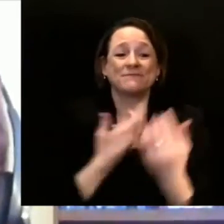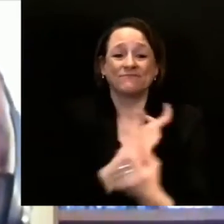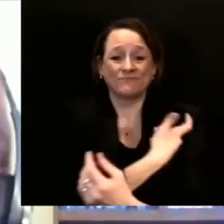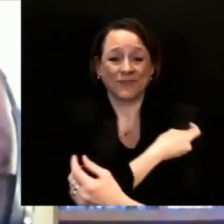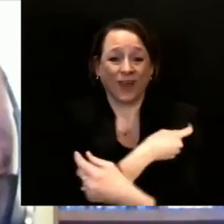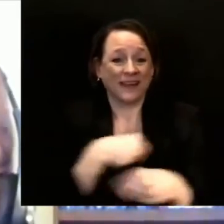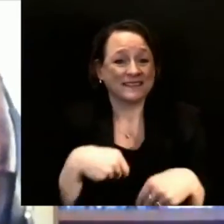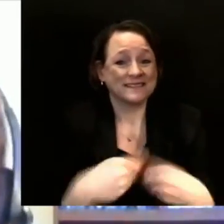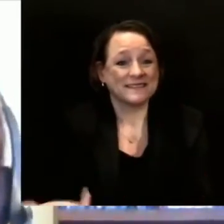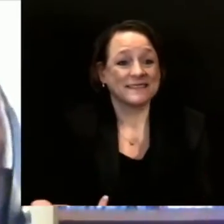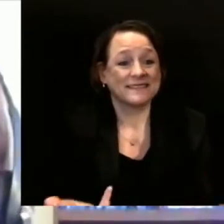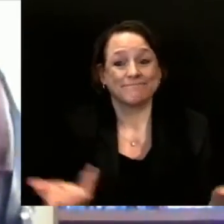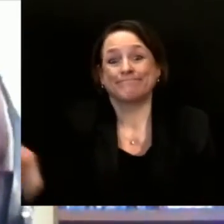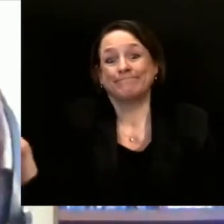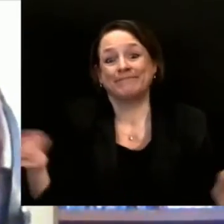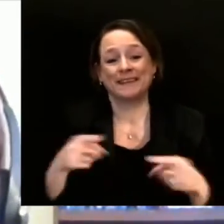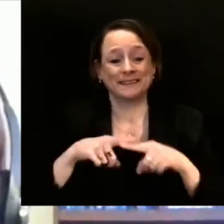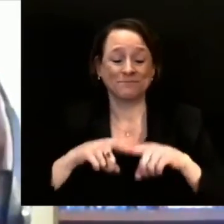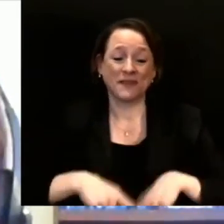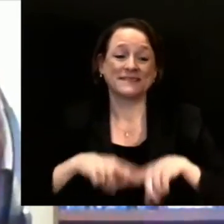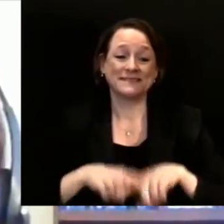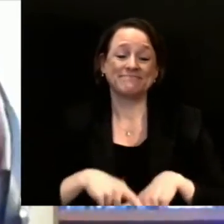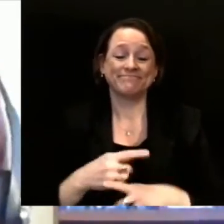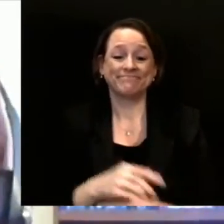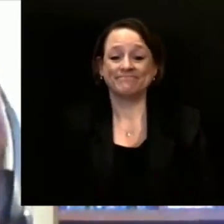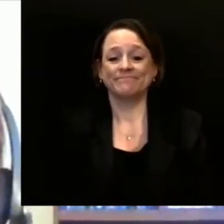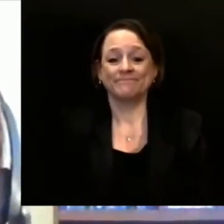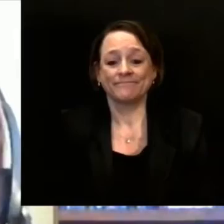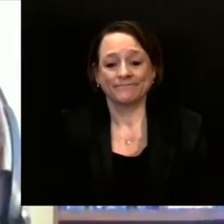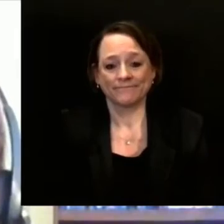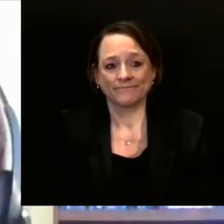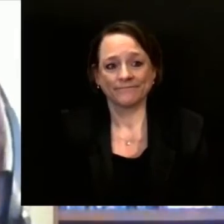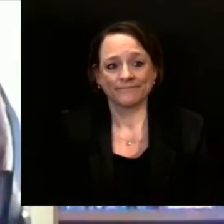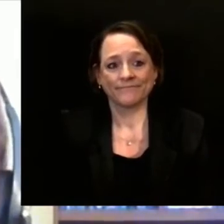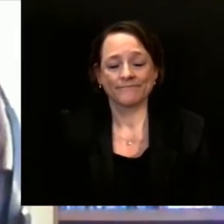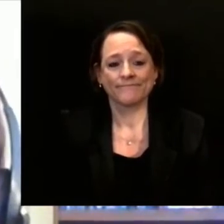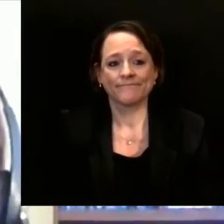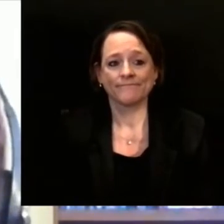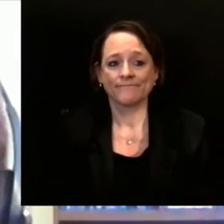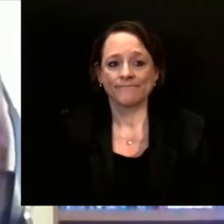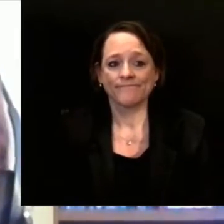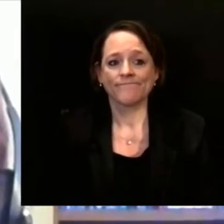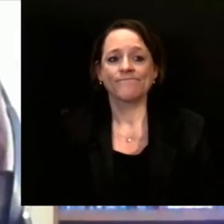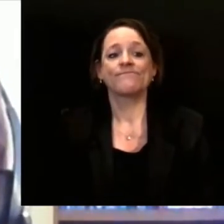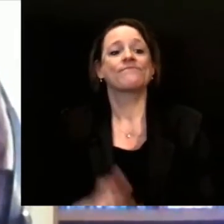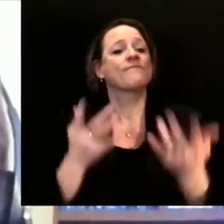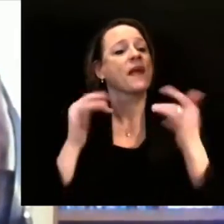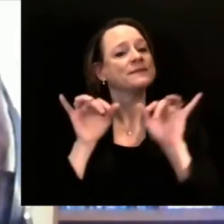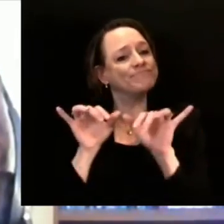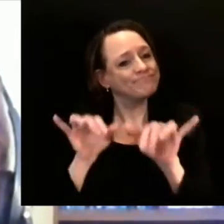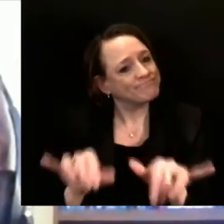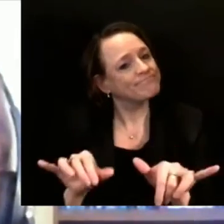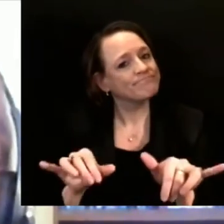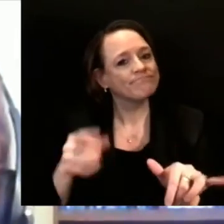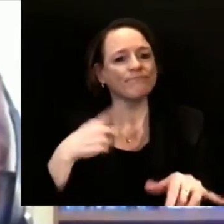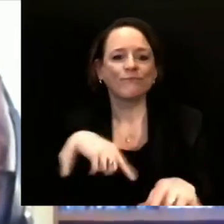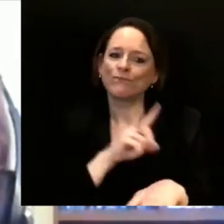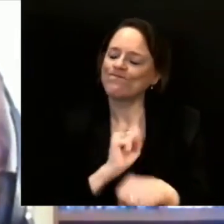And as I've said, we're working, you know, we've got the system in place to put more vaccines in arms.